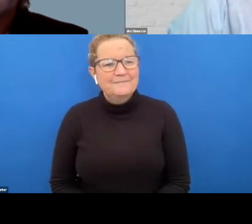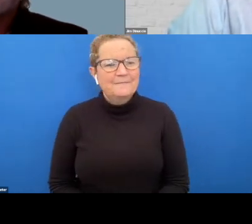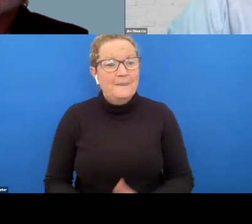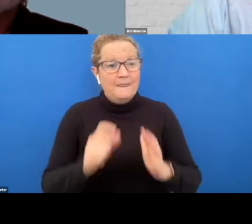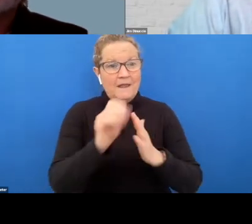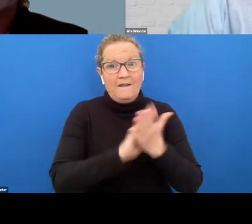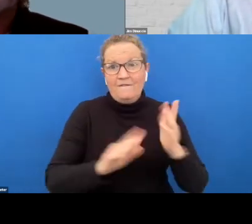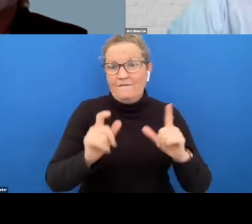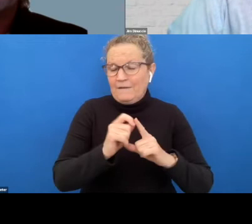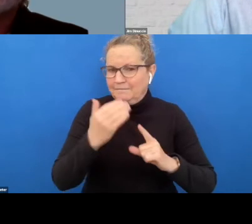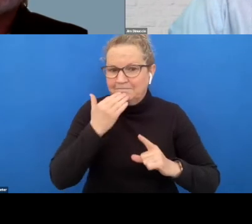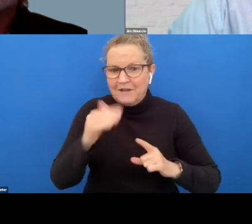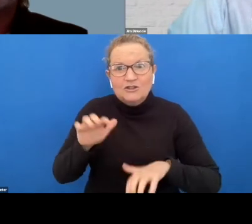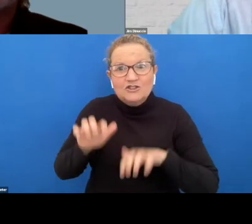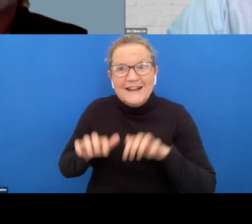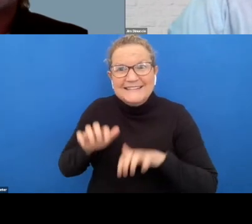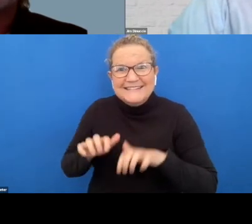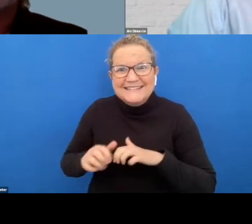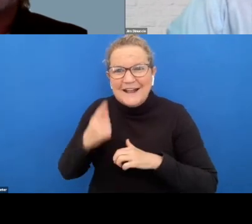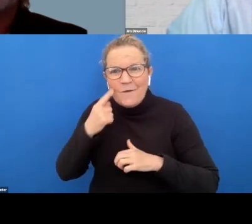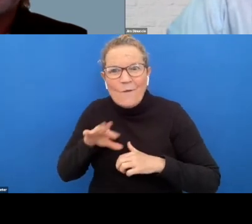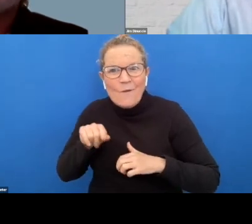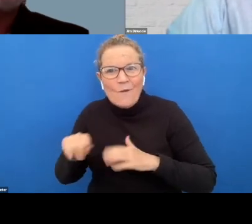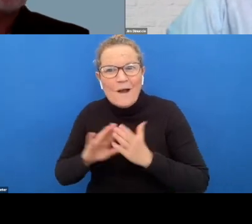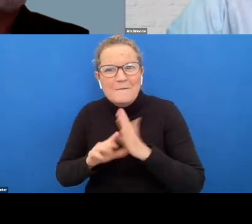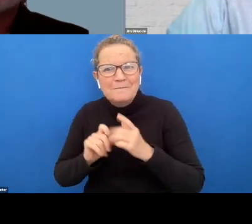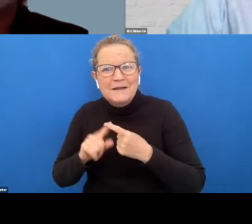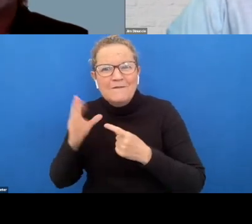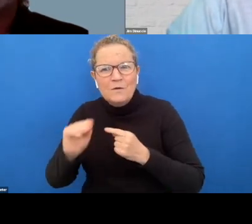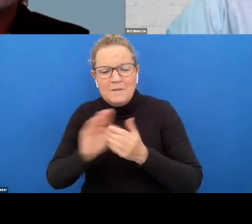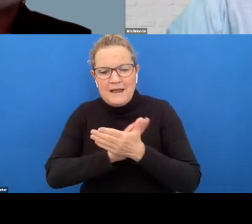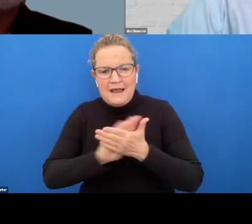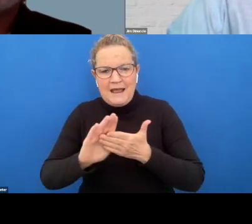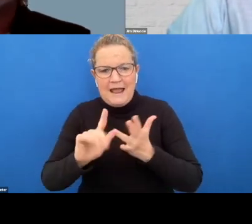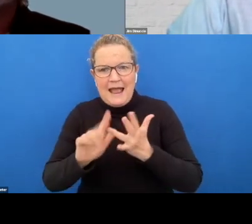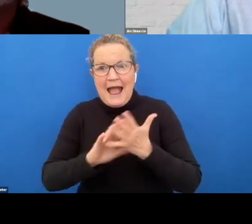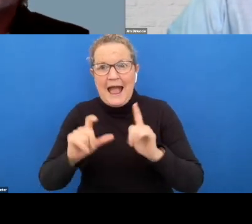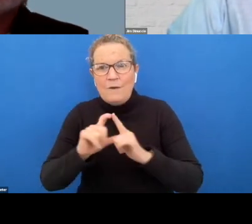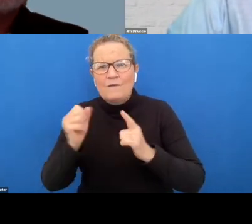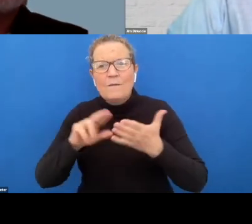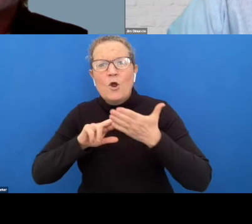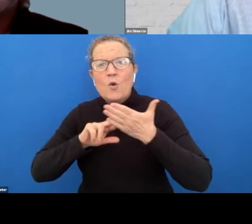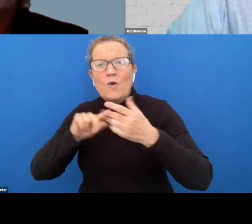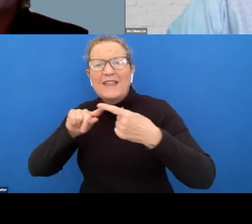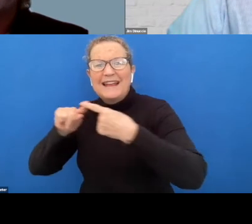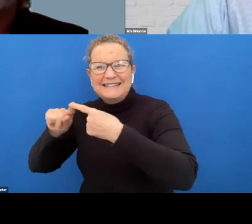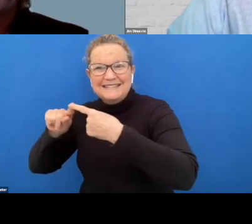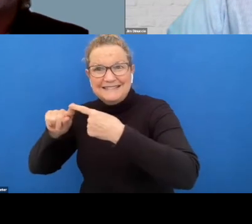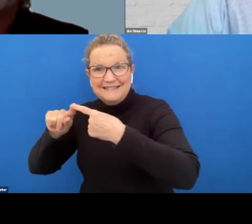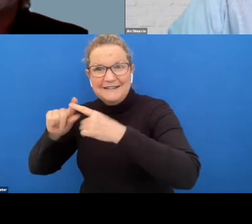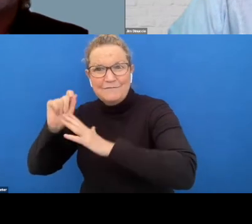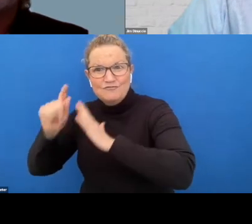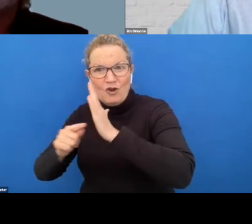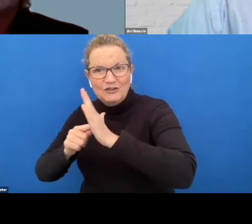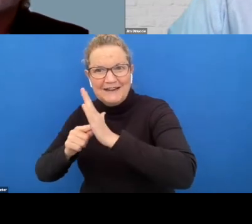i'll just say in the chat um i've just seen a message from howard williams from the northeast link project uh big shout out to jim